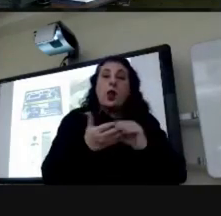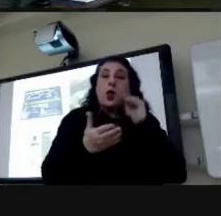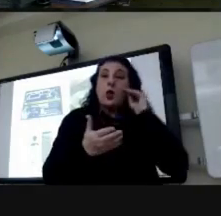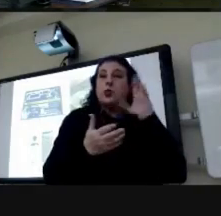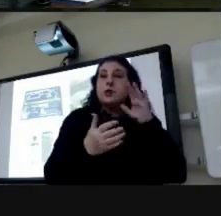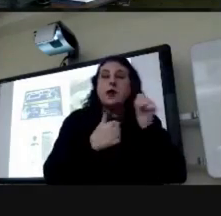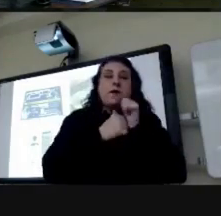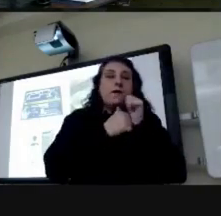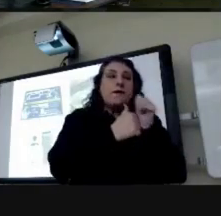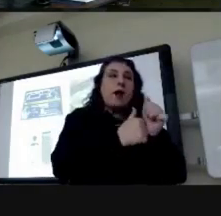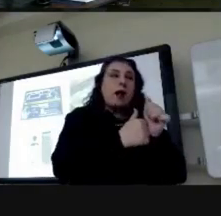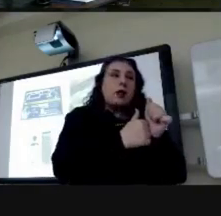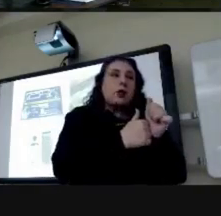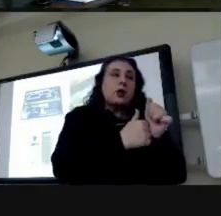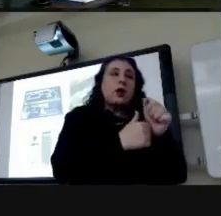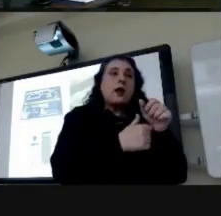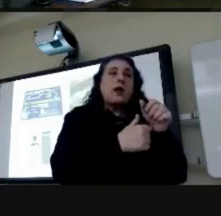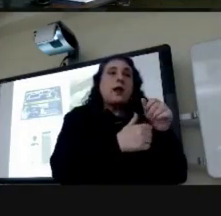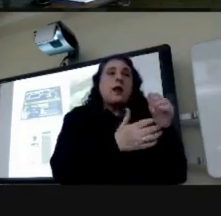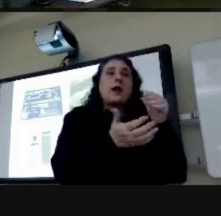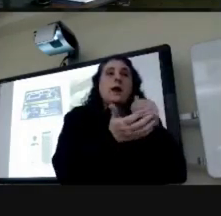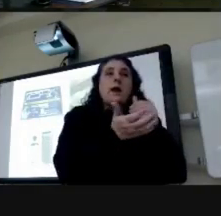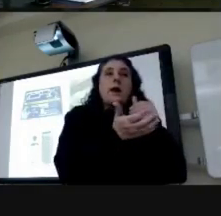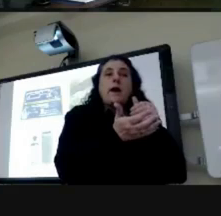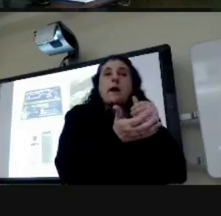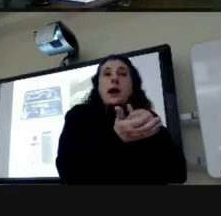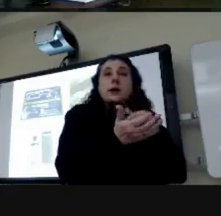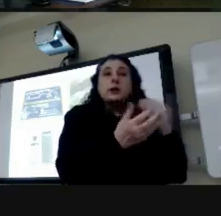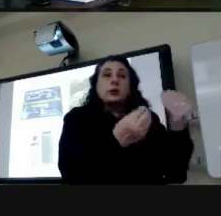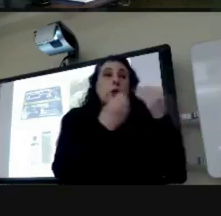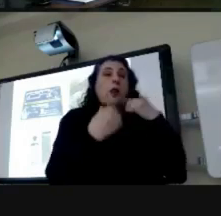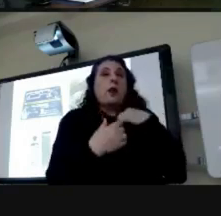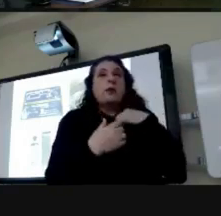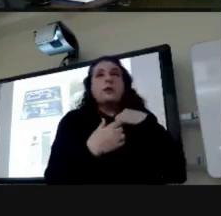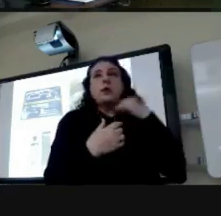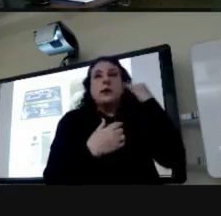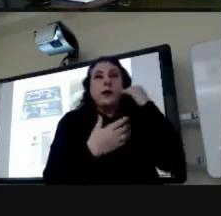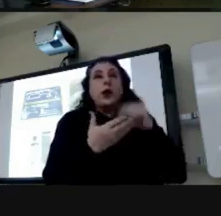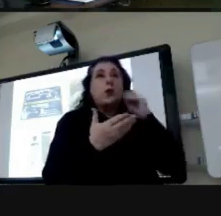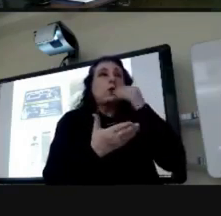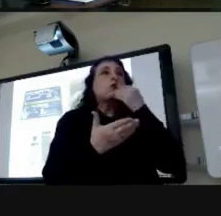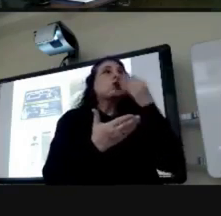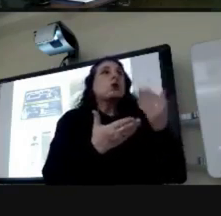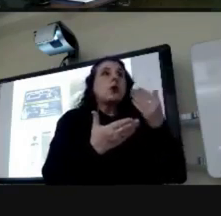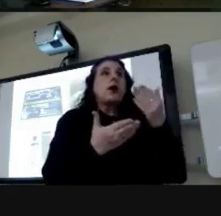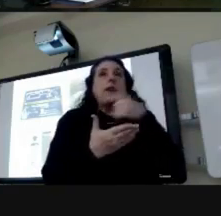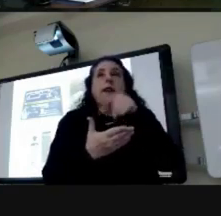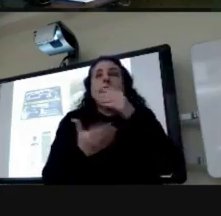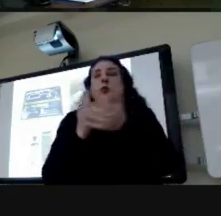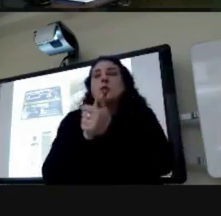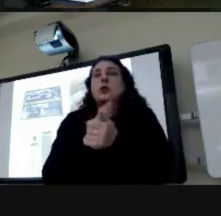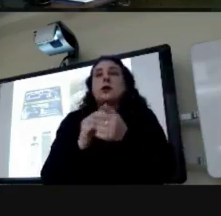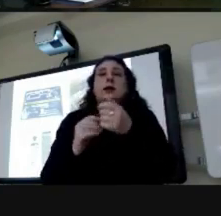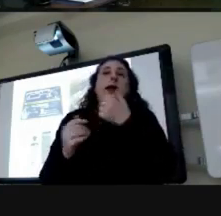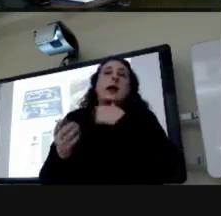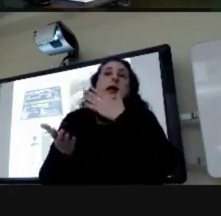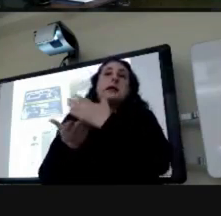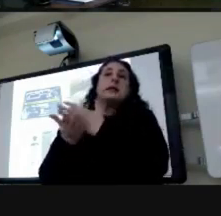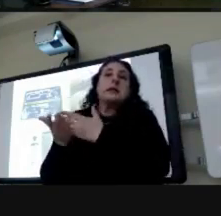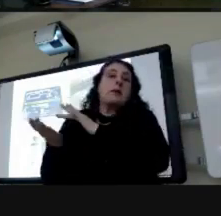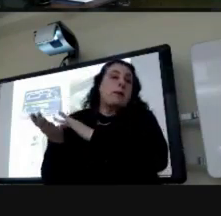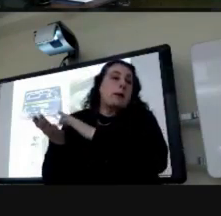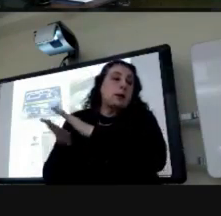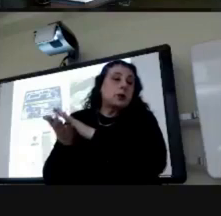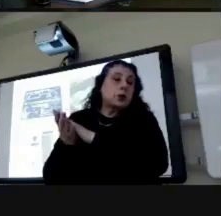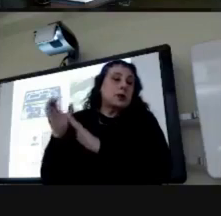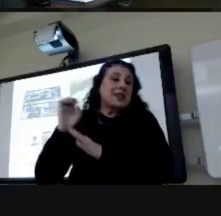if they were learning from a good doctor then they were good and also at this time there were medical schools in the east philadelphia